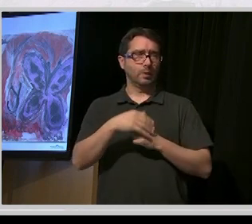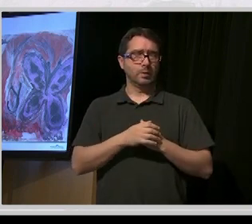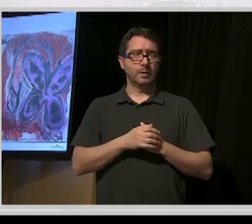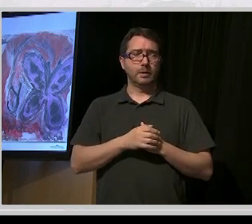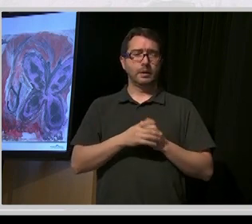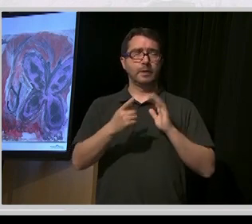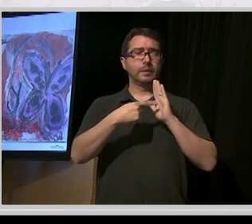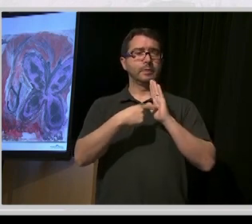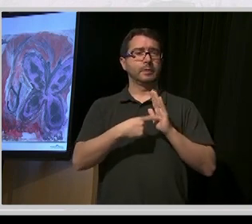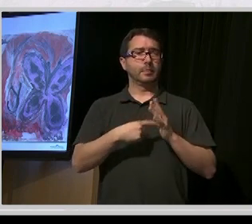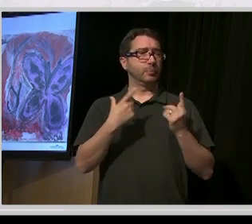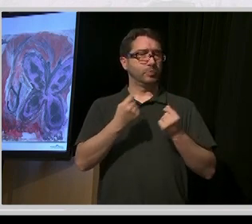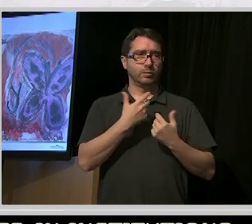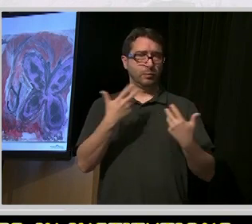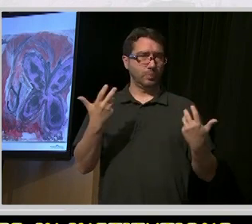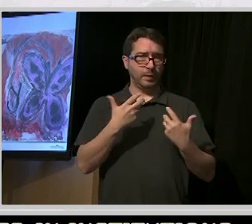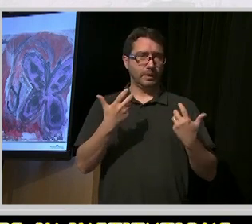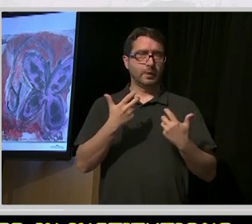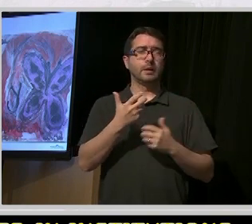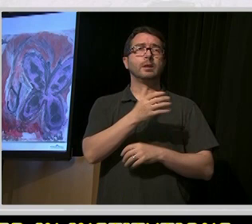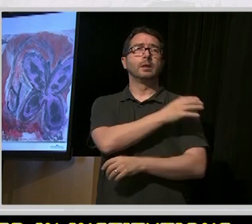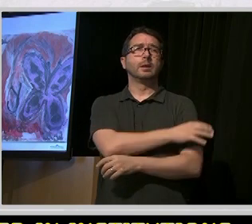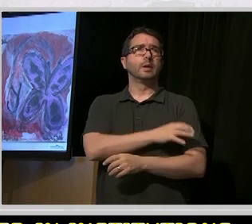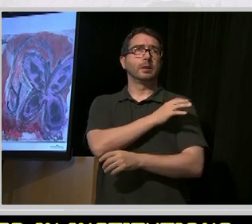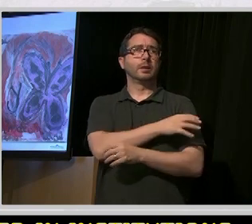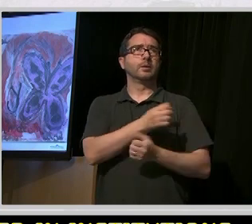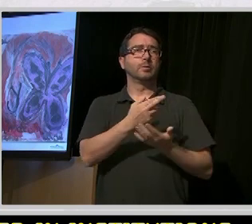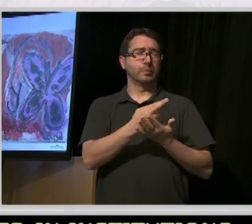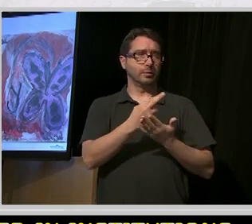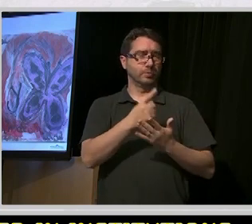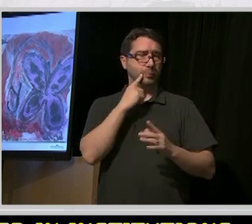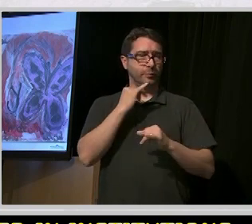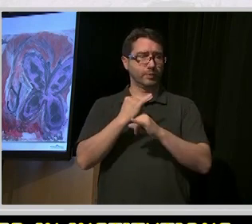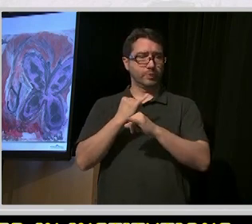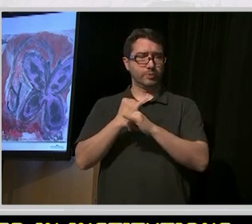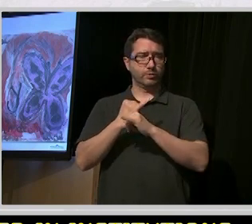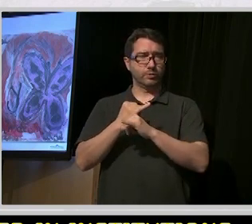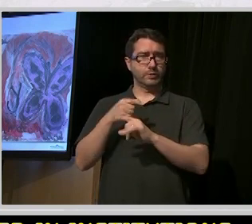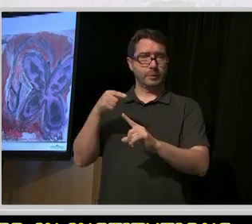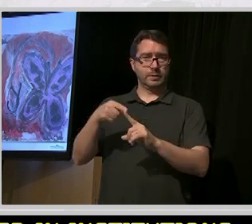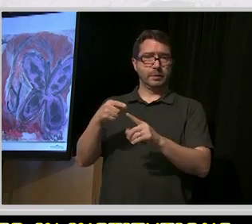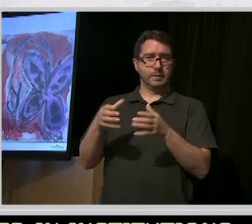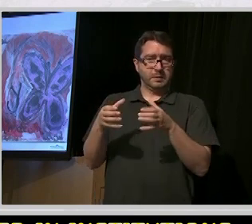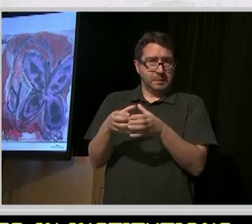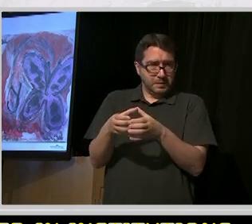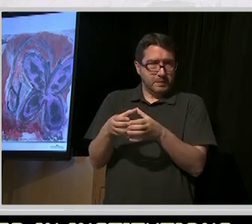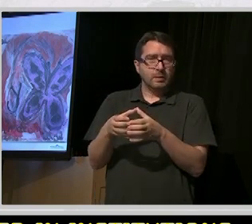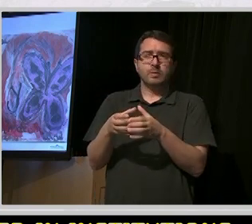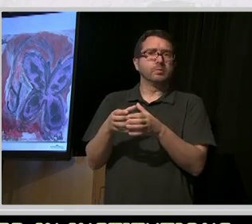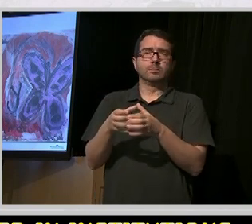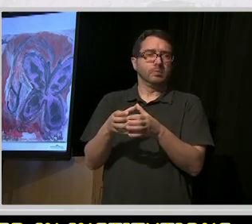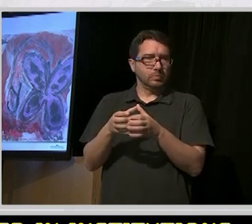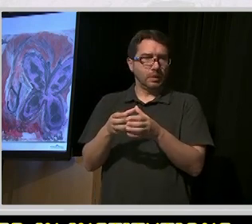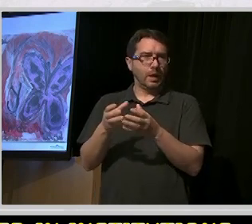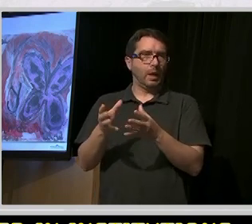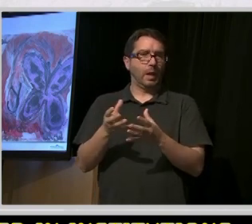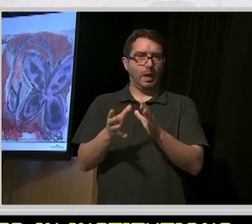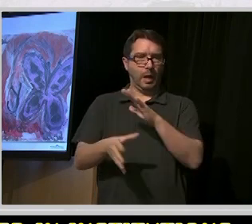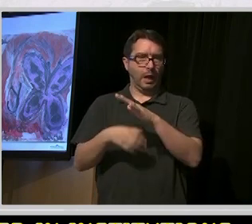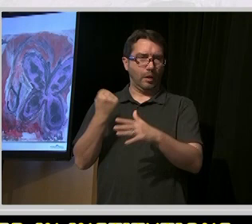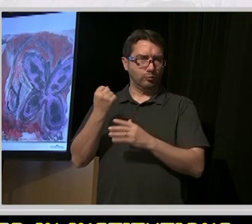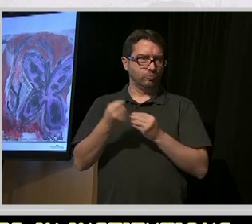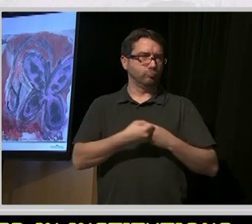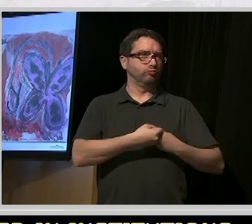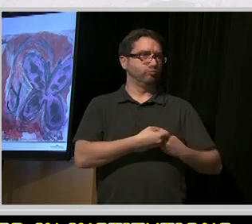the clinical resources we've got in the institutions will be coming out into a regional hub and will be built up. So